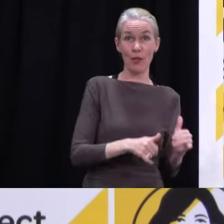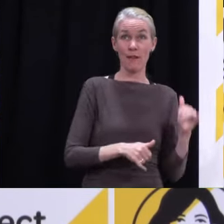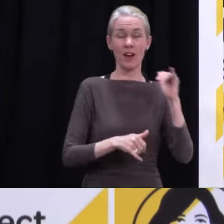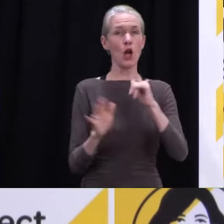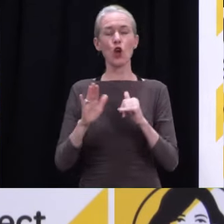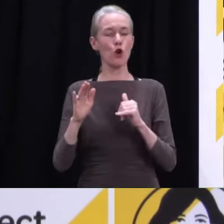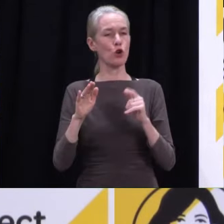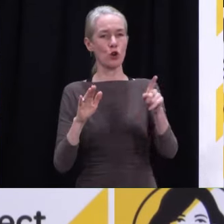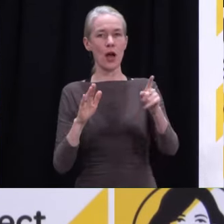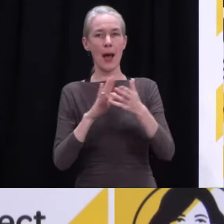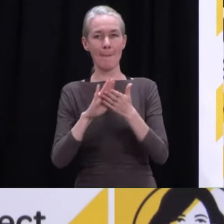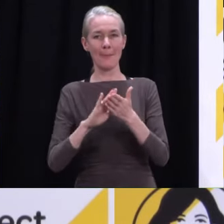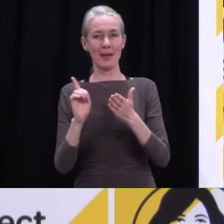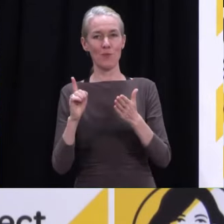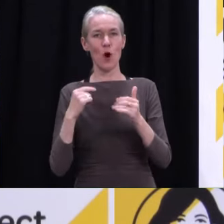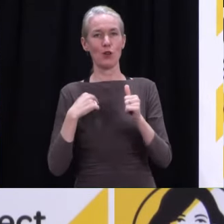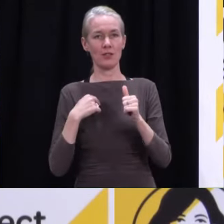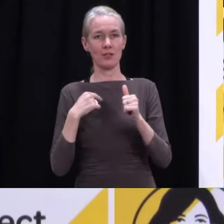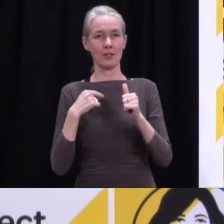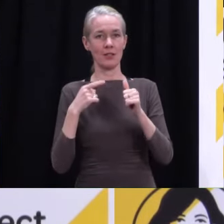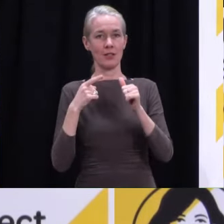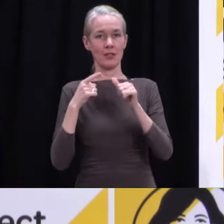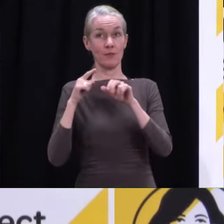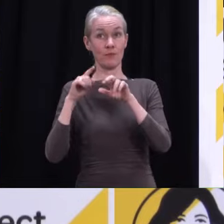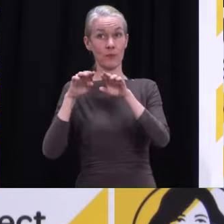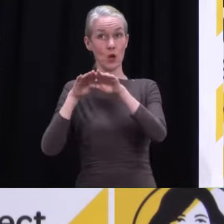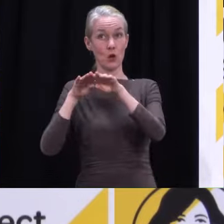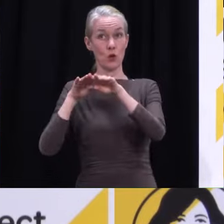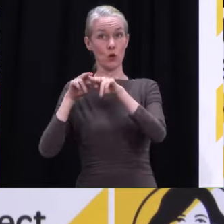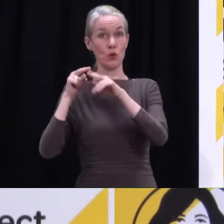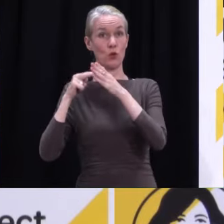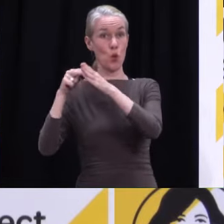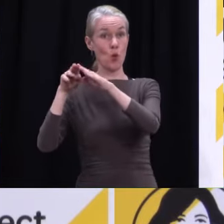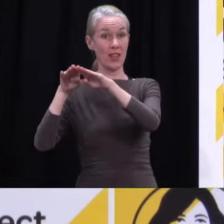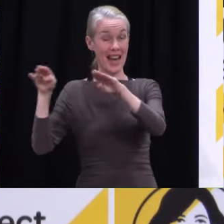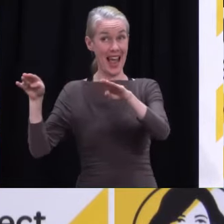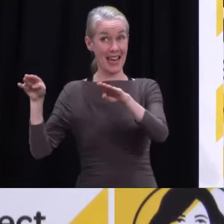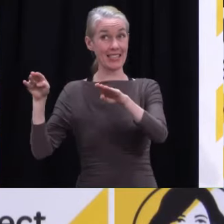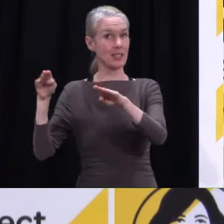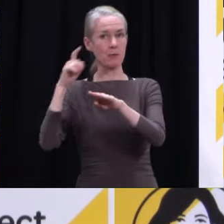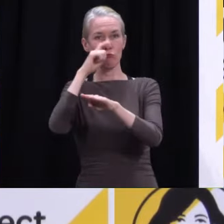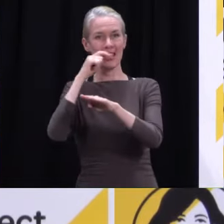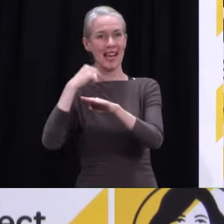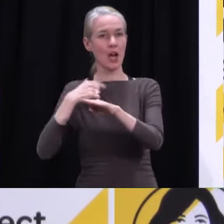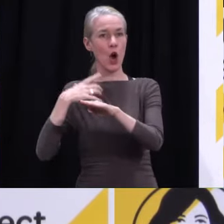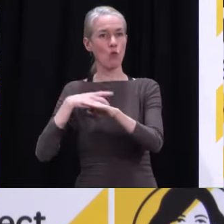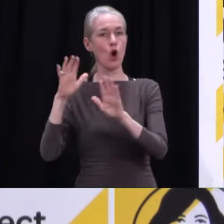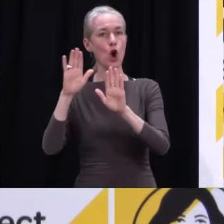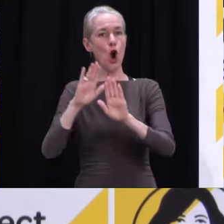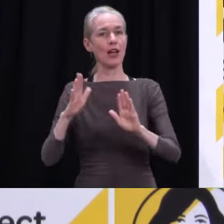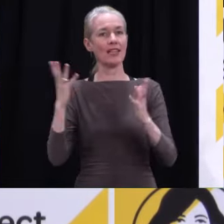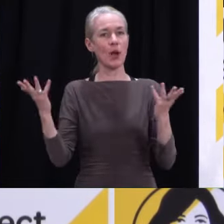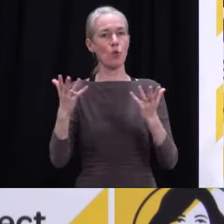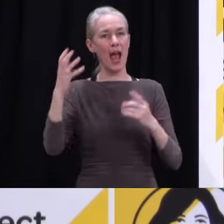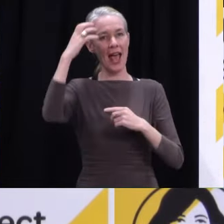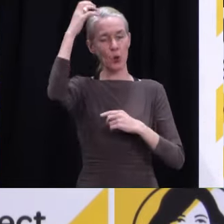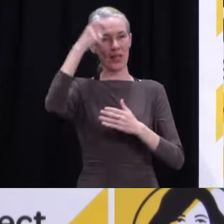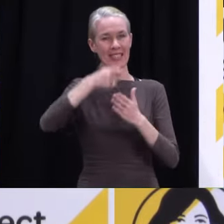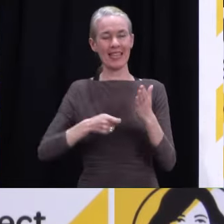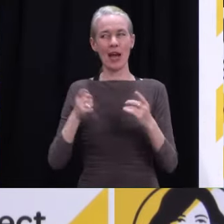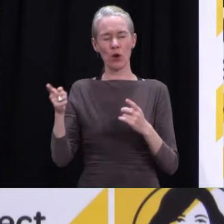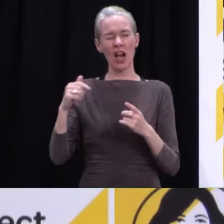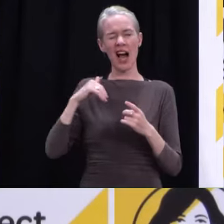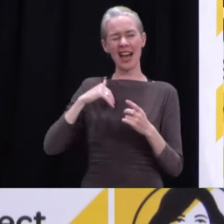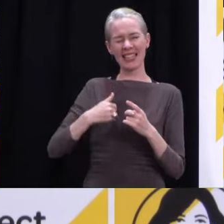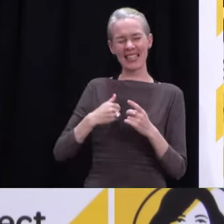Yeah. I would need to check how officials are working at the borders. Our main focus has been really just ensuring those who are in Northland aren't